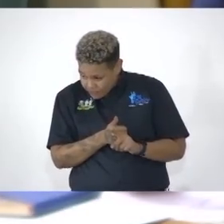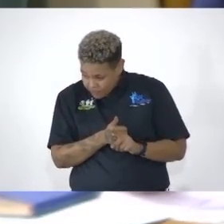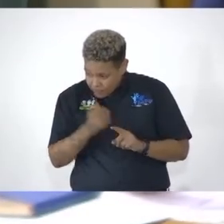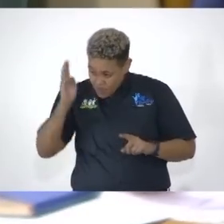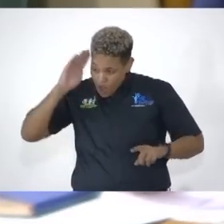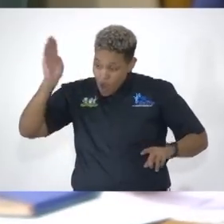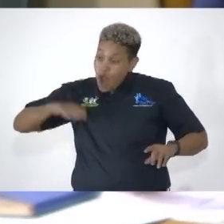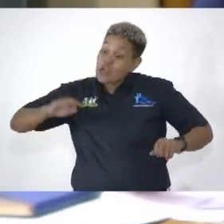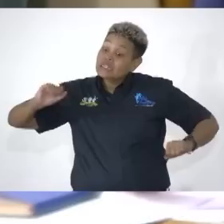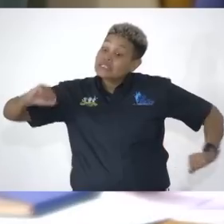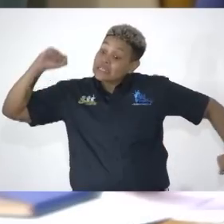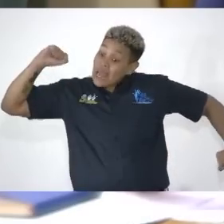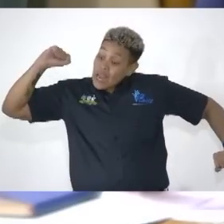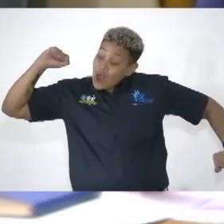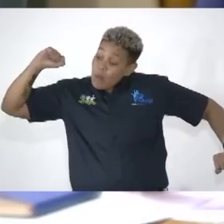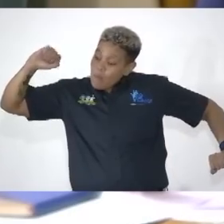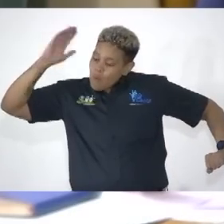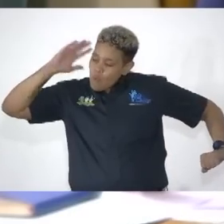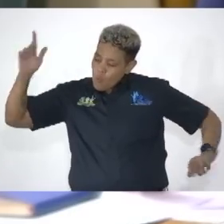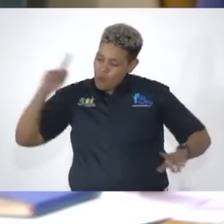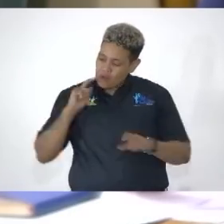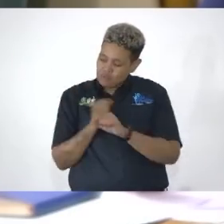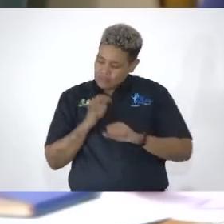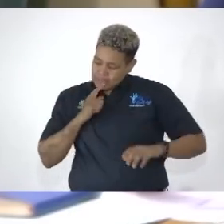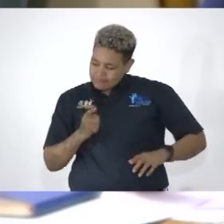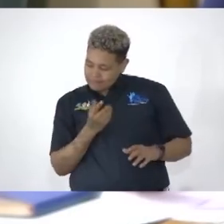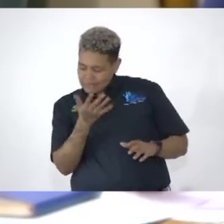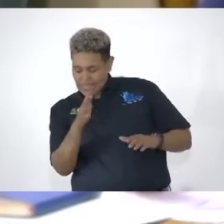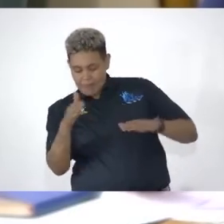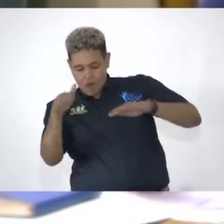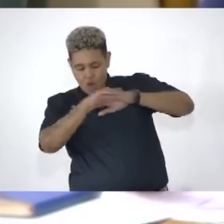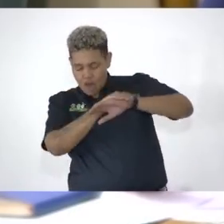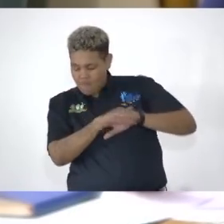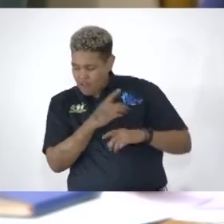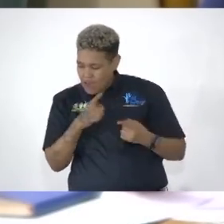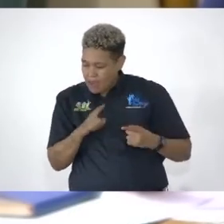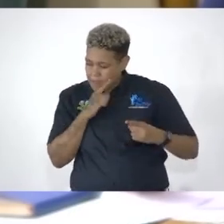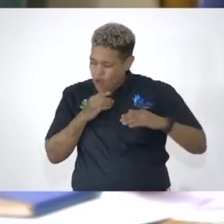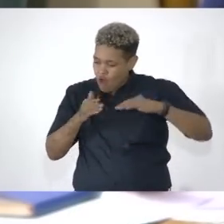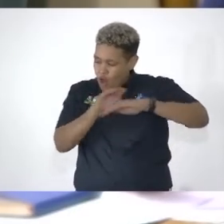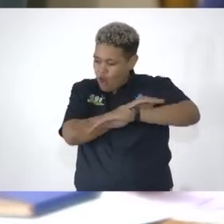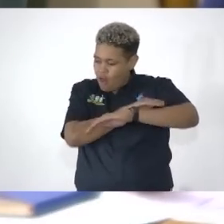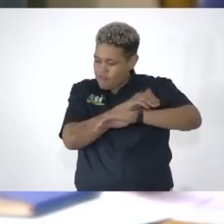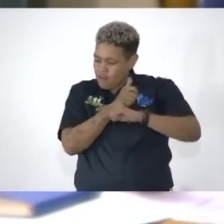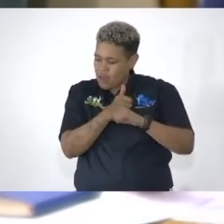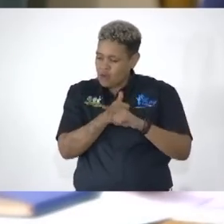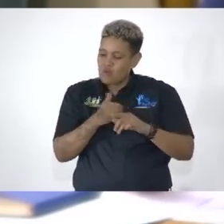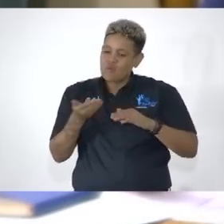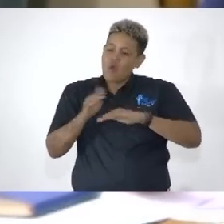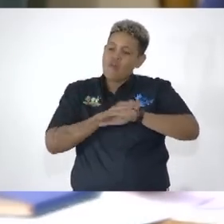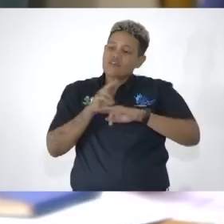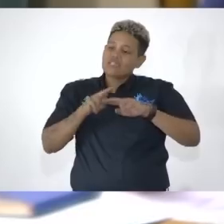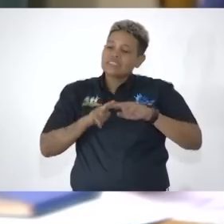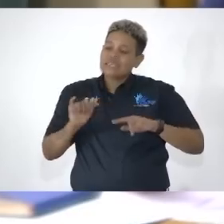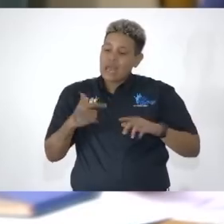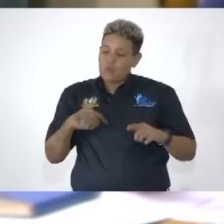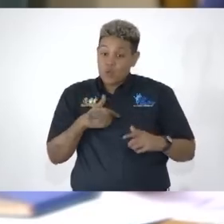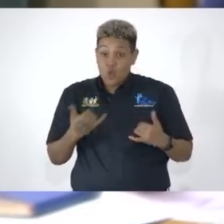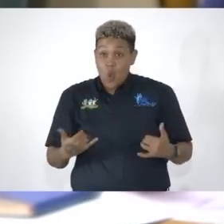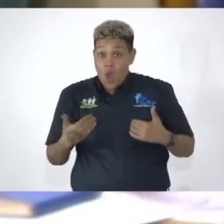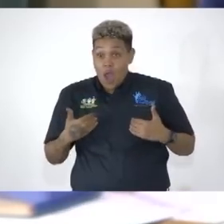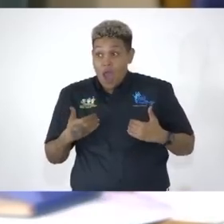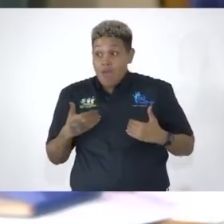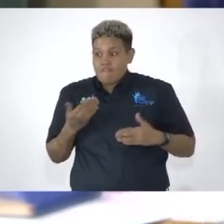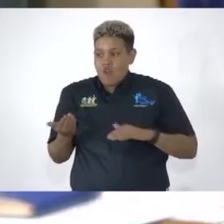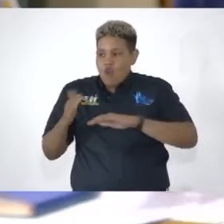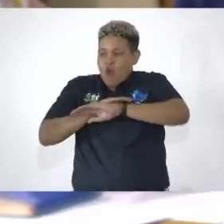stadium will be semi-covered. They'll be covering over the seats. She says they have set